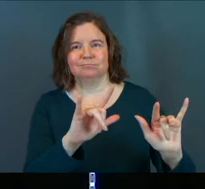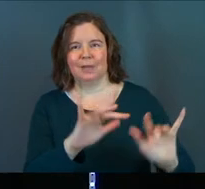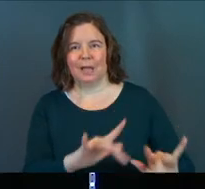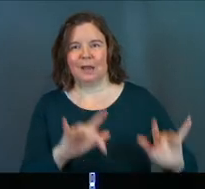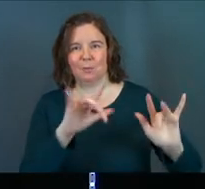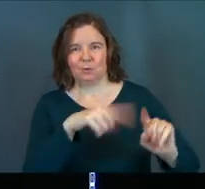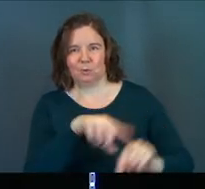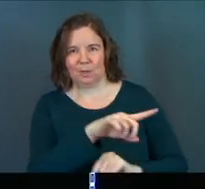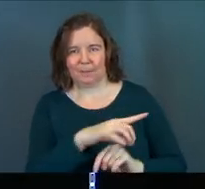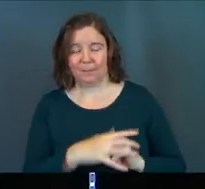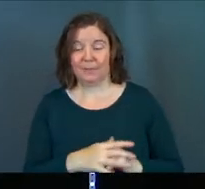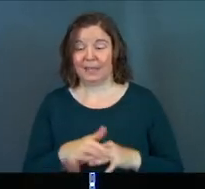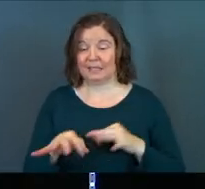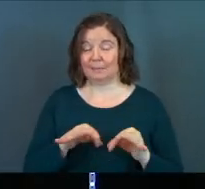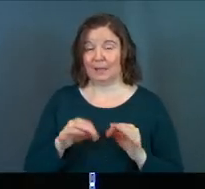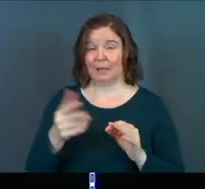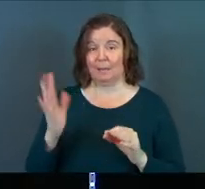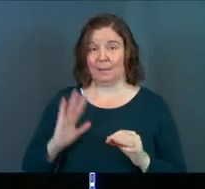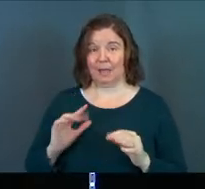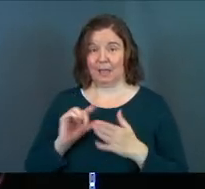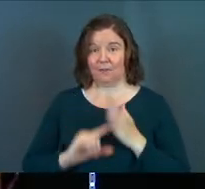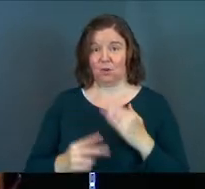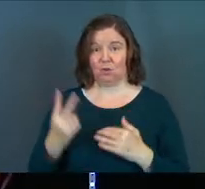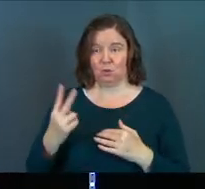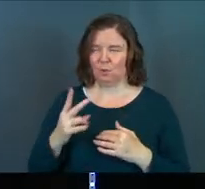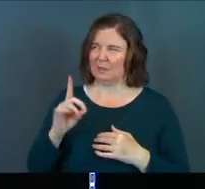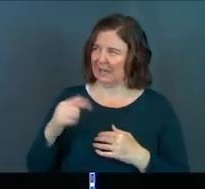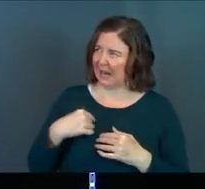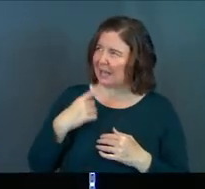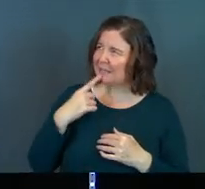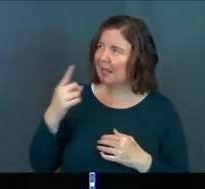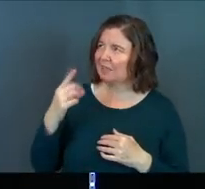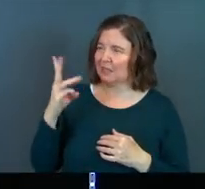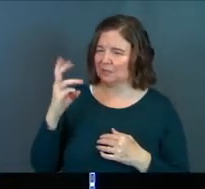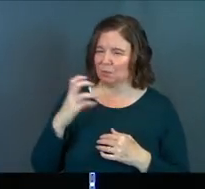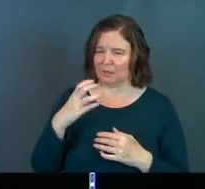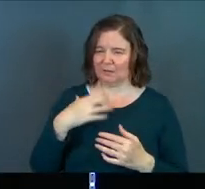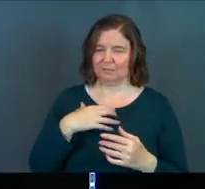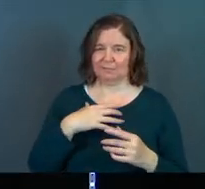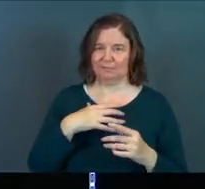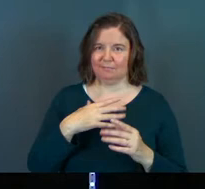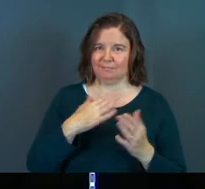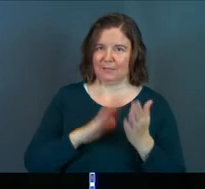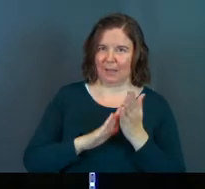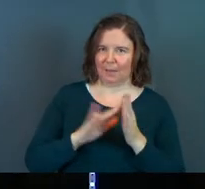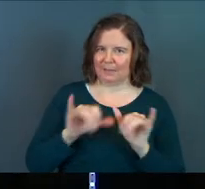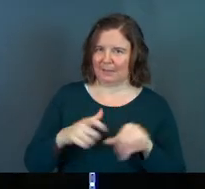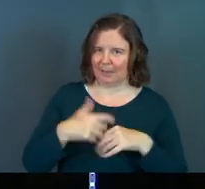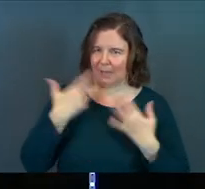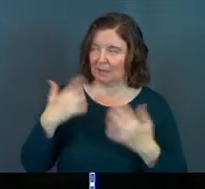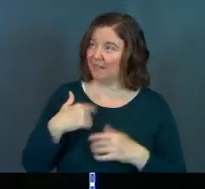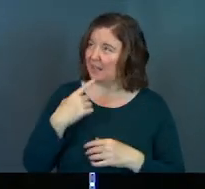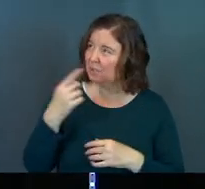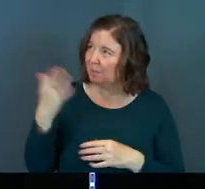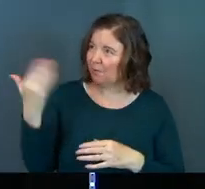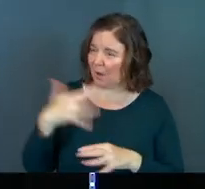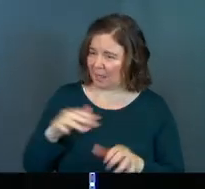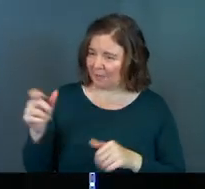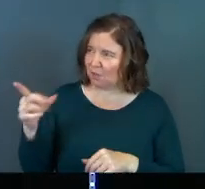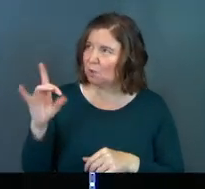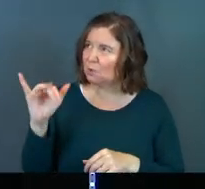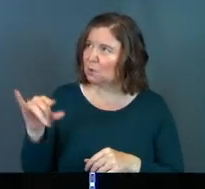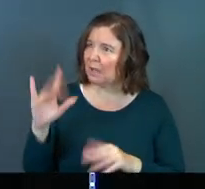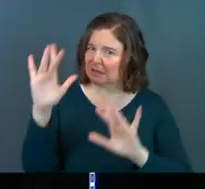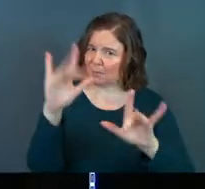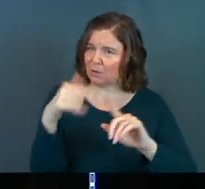explains that back in verse 2, Jonah 4, 2. Didn't I say, again, this weird compliment, but also anger. Didn't I say before I left home that